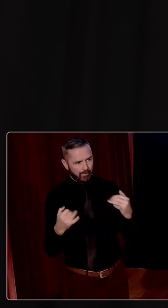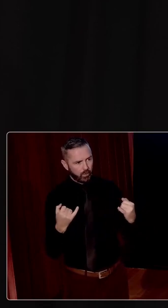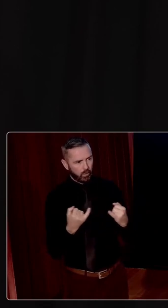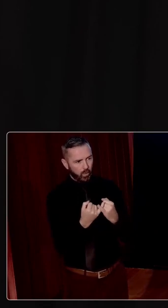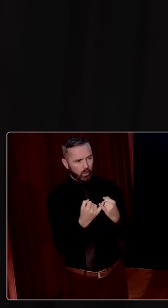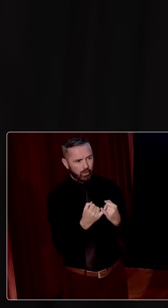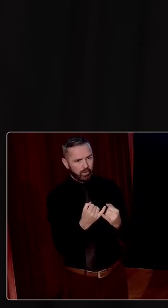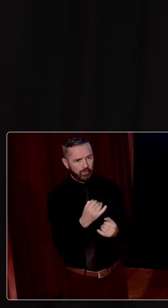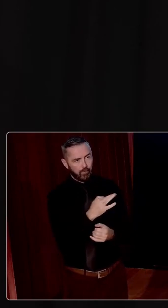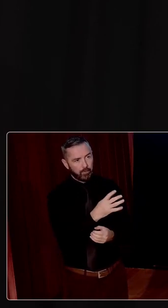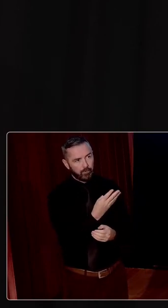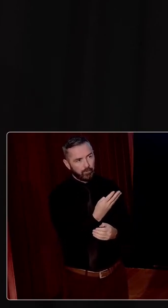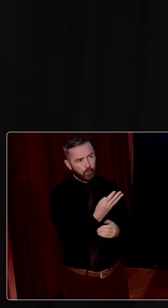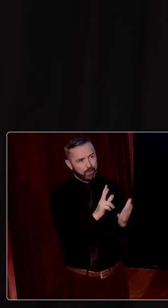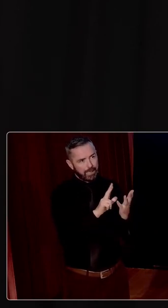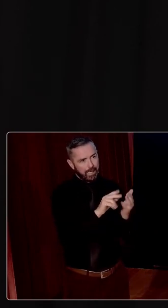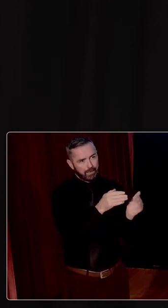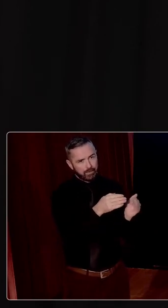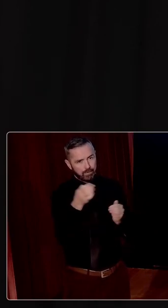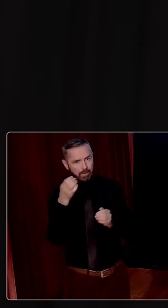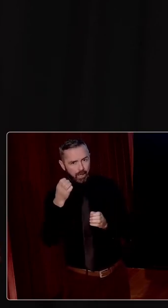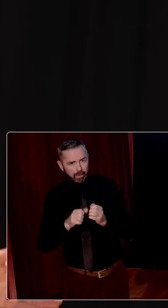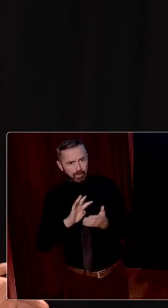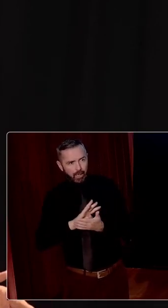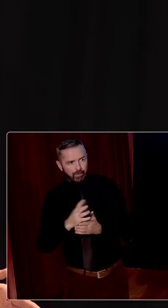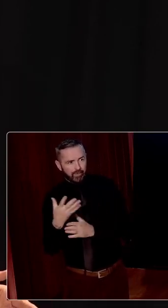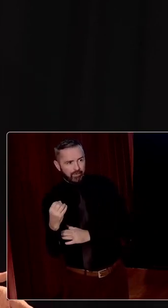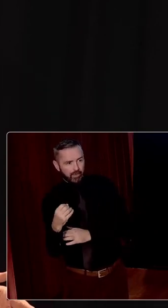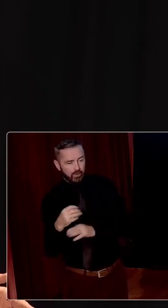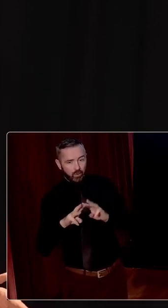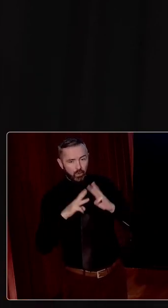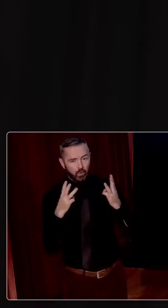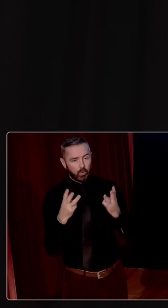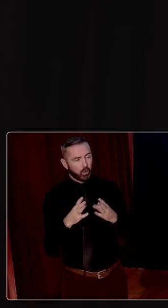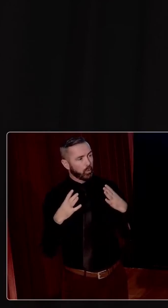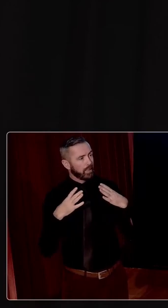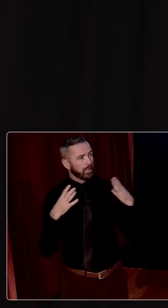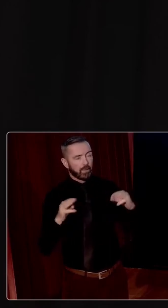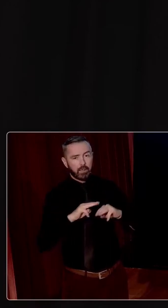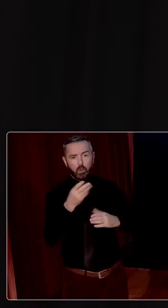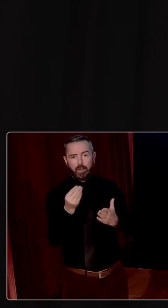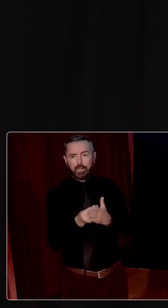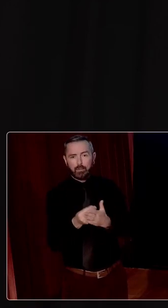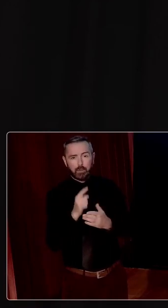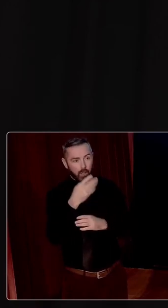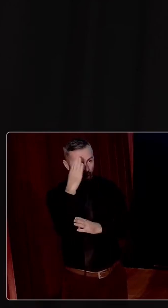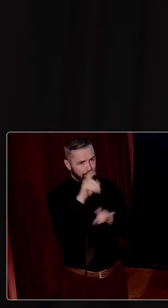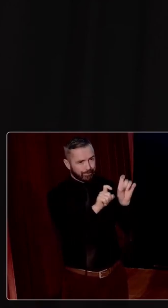48 into the end of the 1950s, where the world was liberalising economically and Ireland was not.